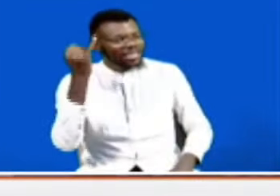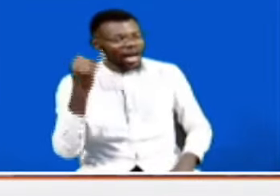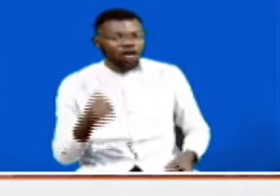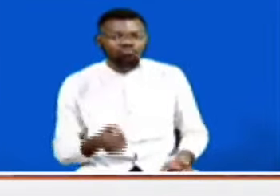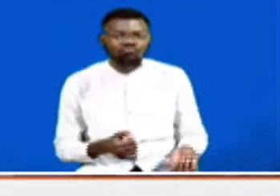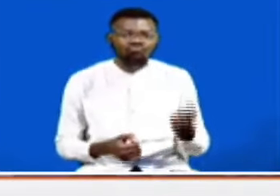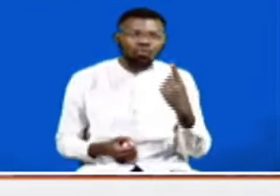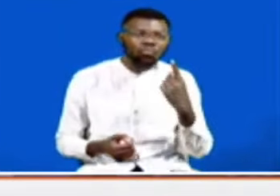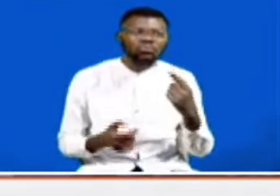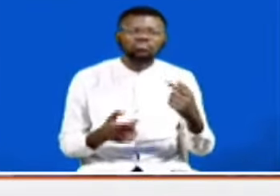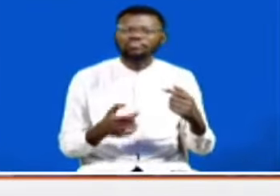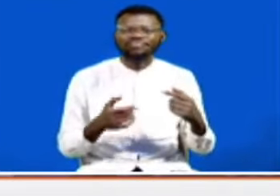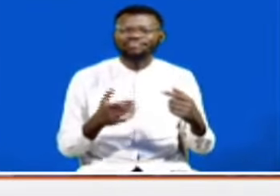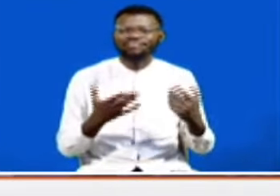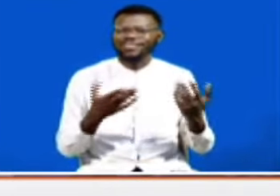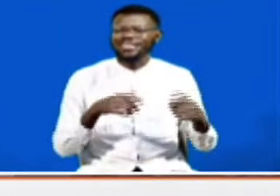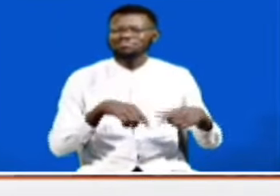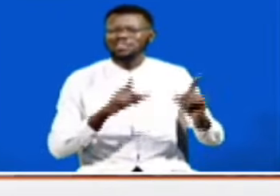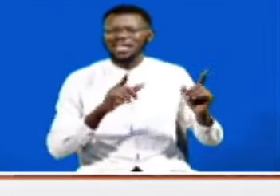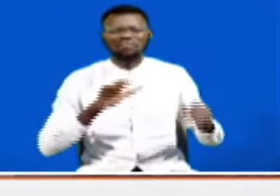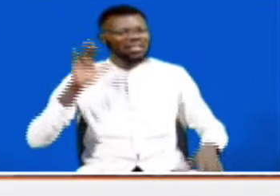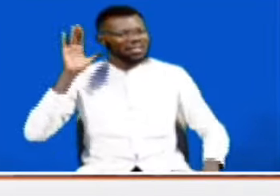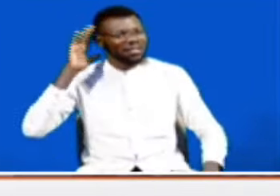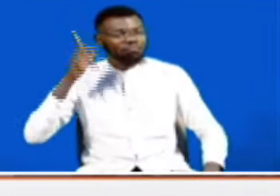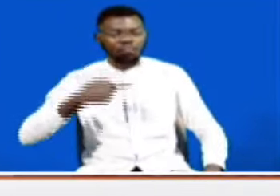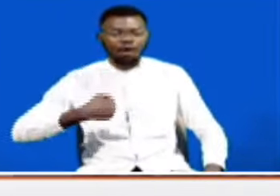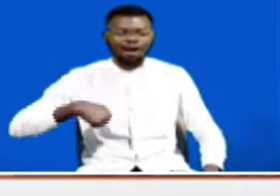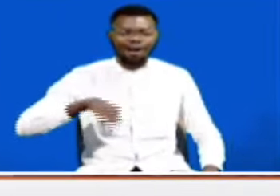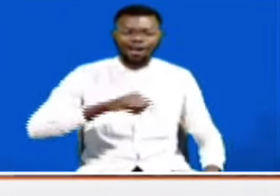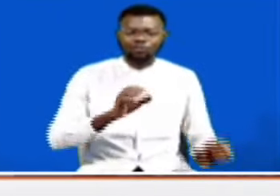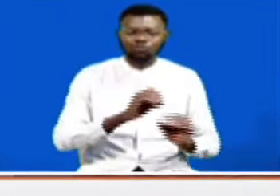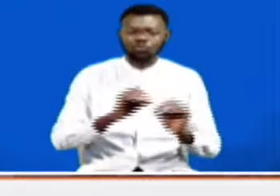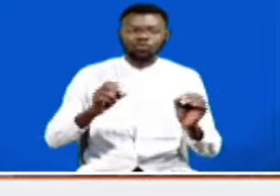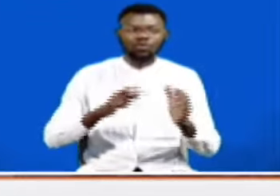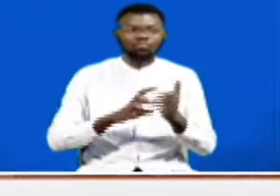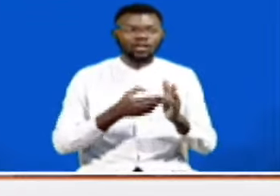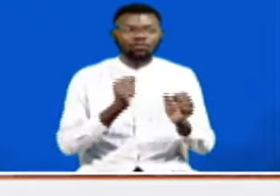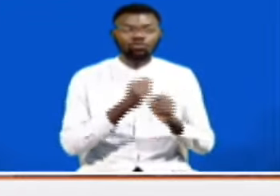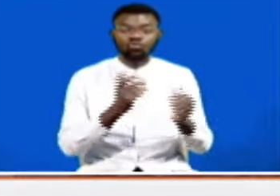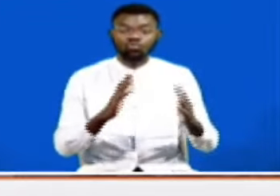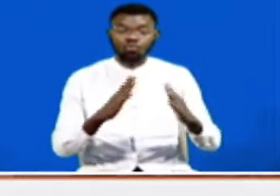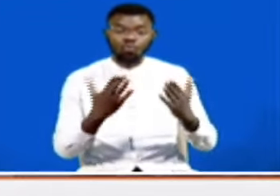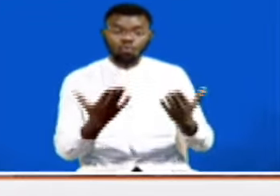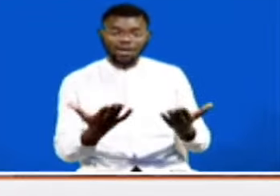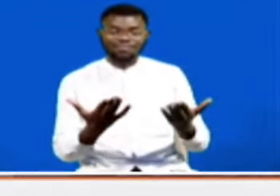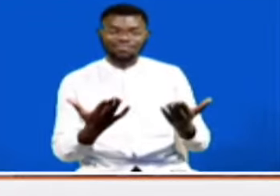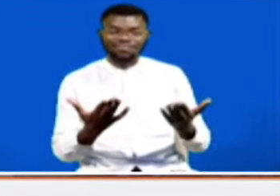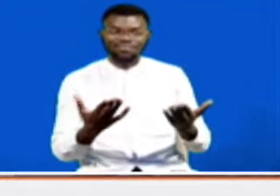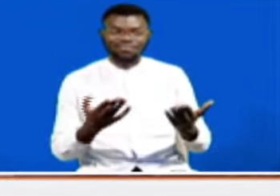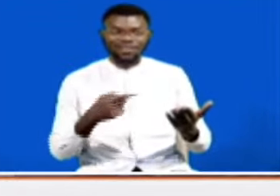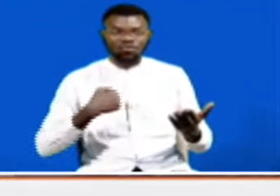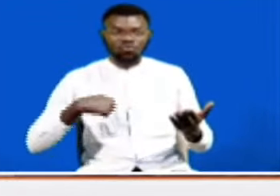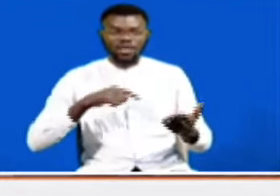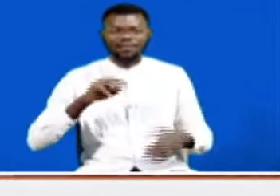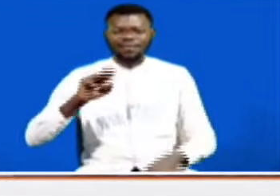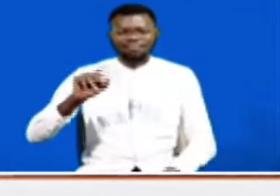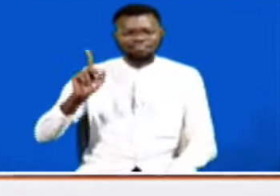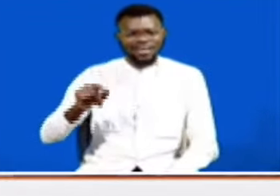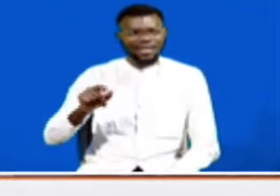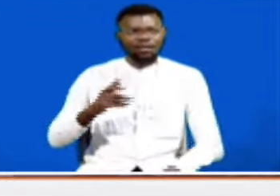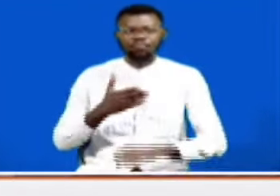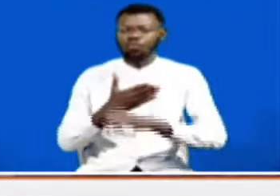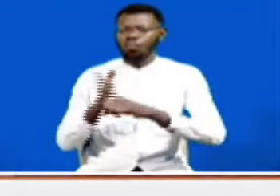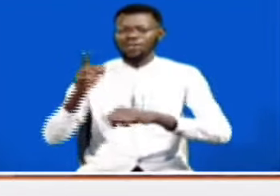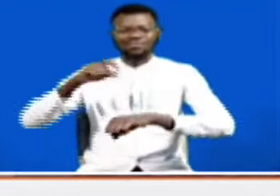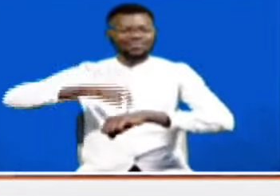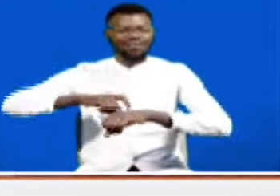No one cares. No one listens. The more decent thing to do is to use your time as a parliamentarian more effectively by finding